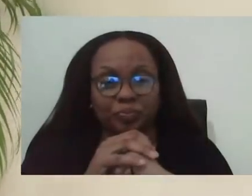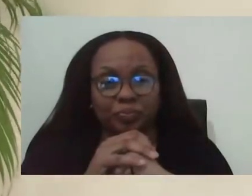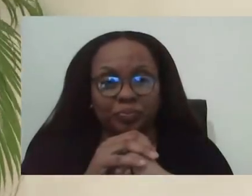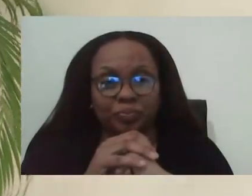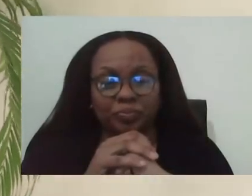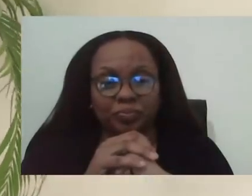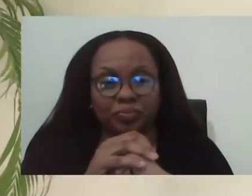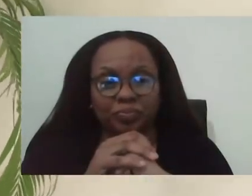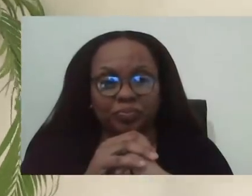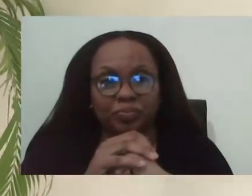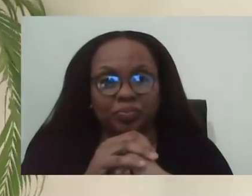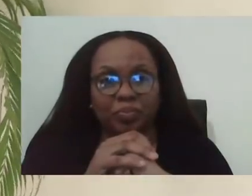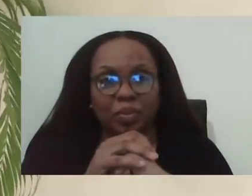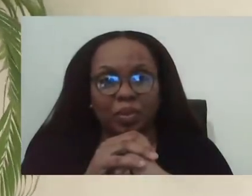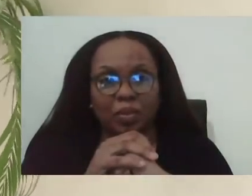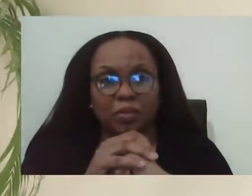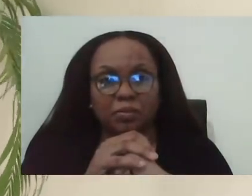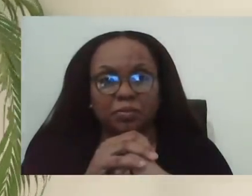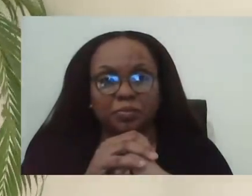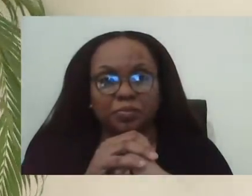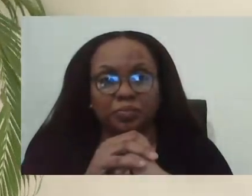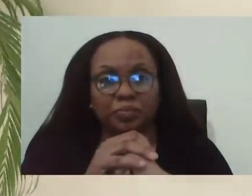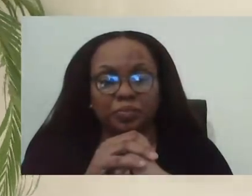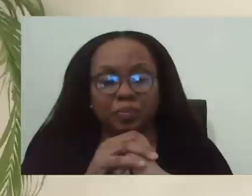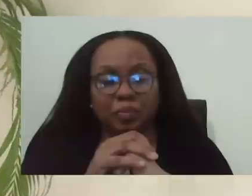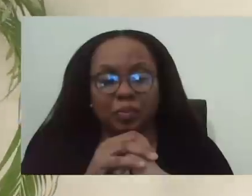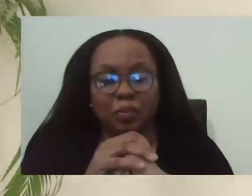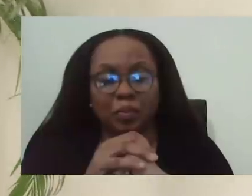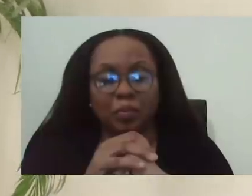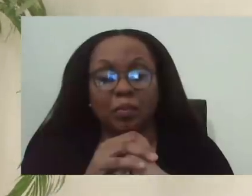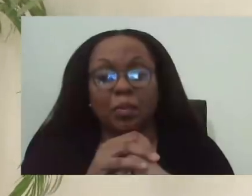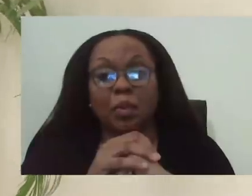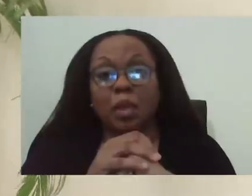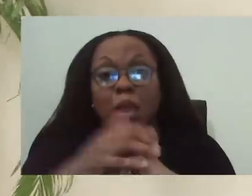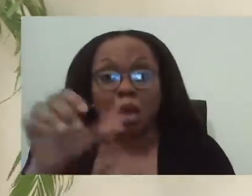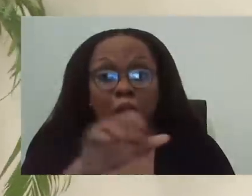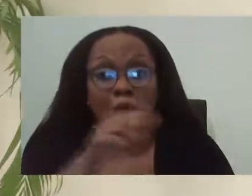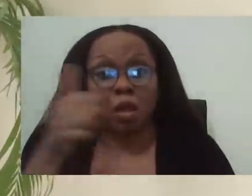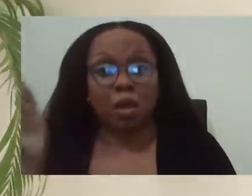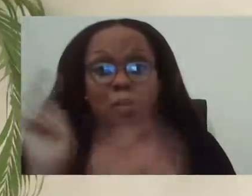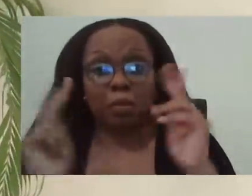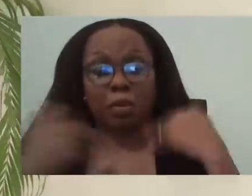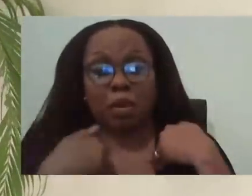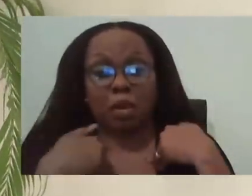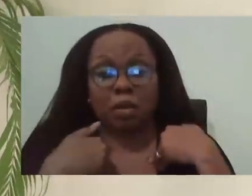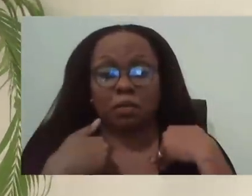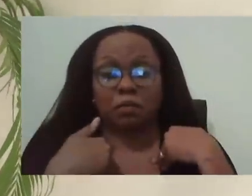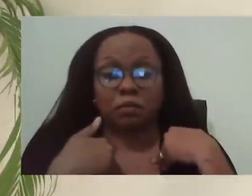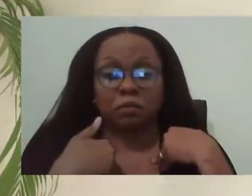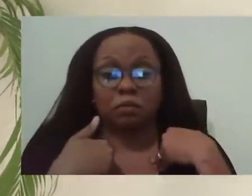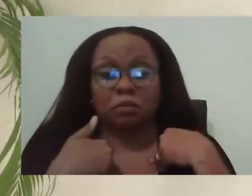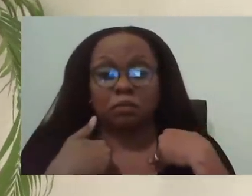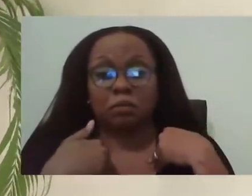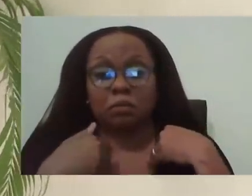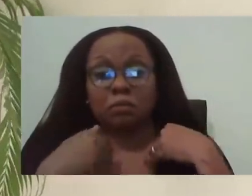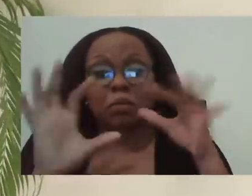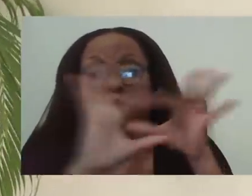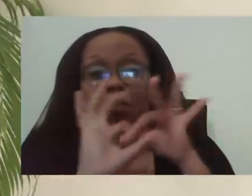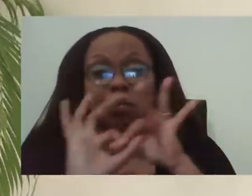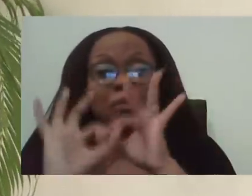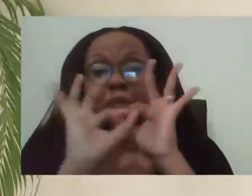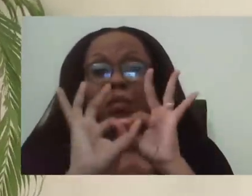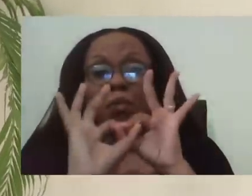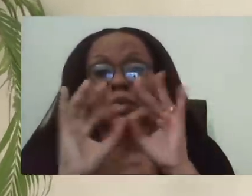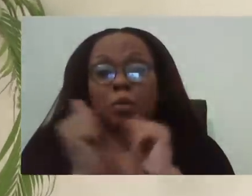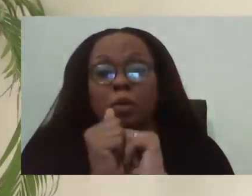many patients will have a relationship with a personal doctor, um, and utilizing that relationship as best as you can to